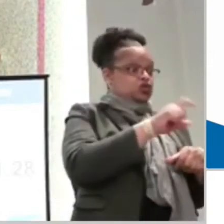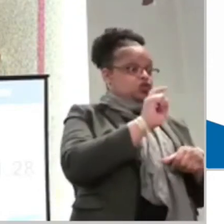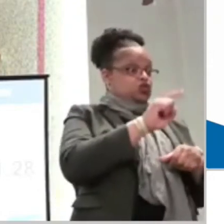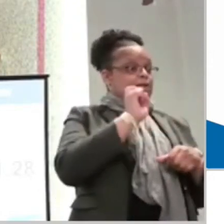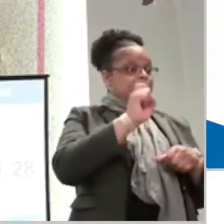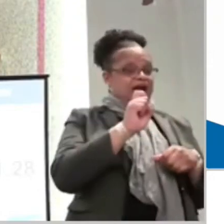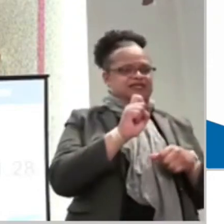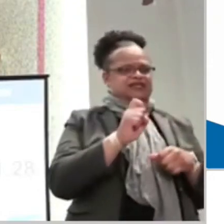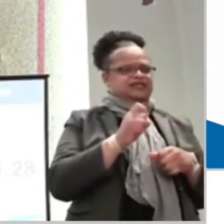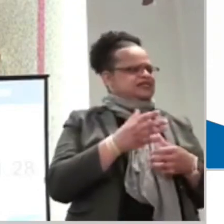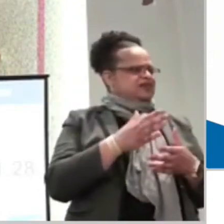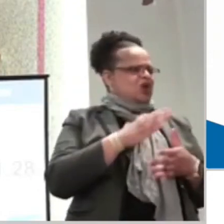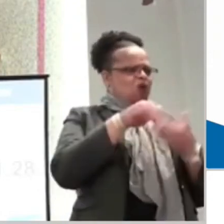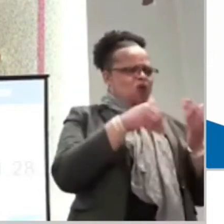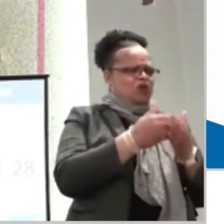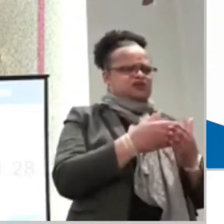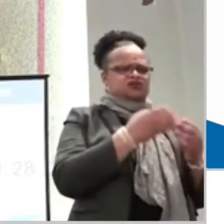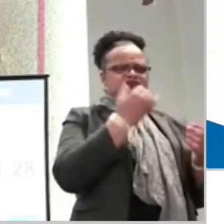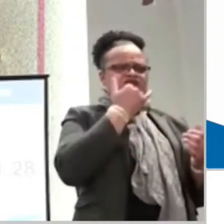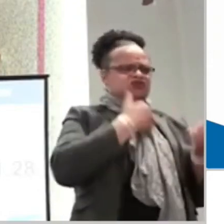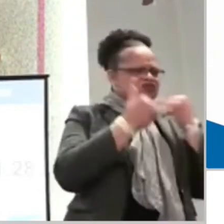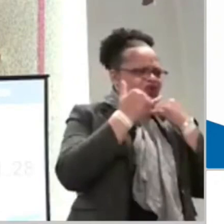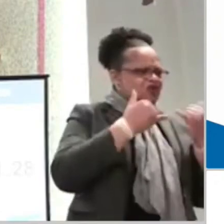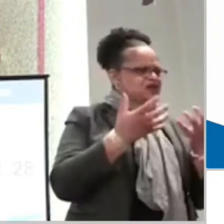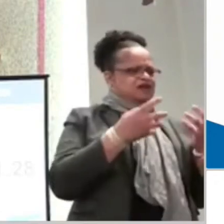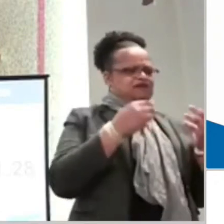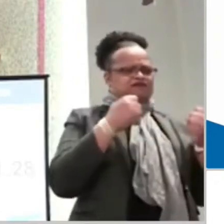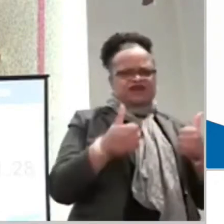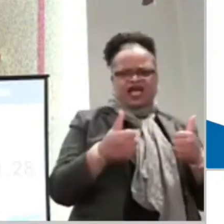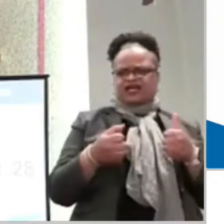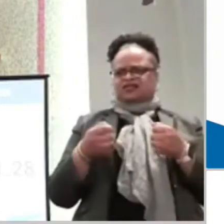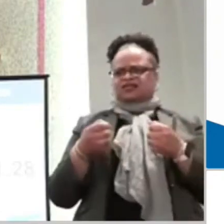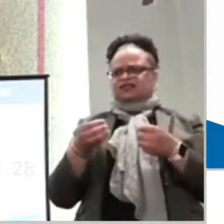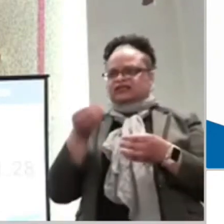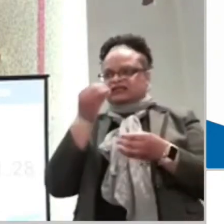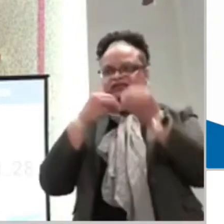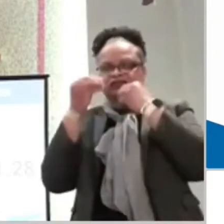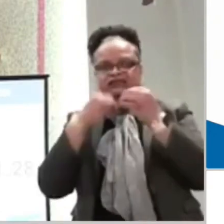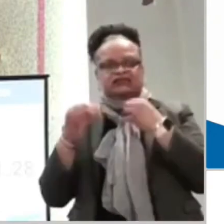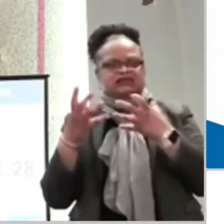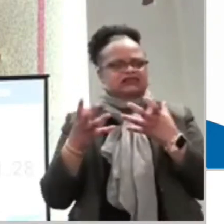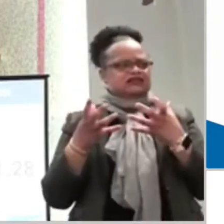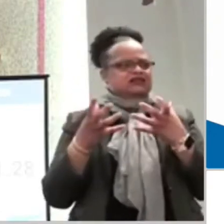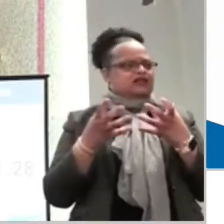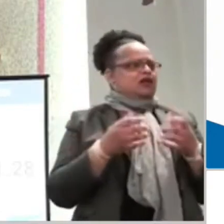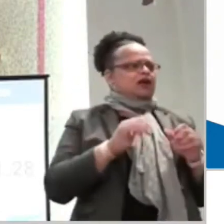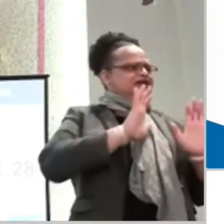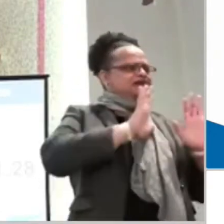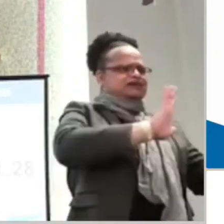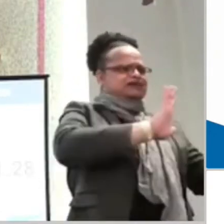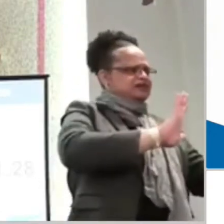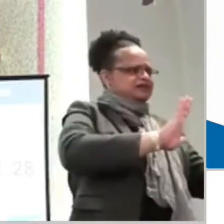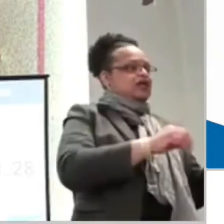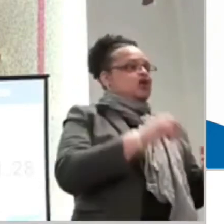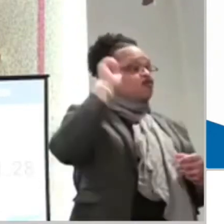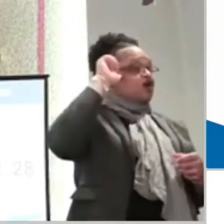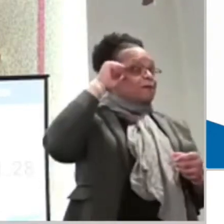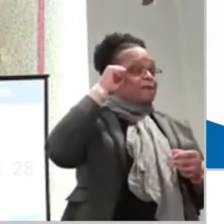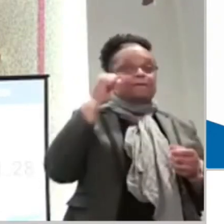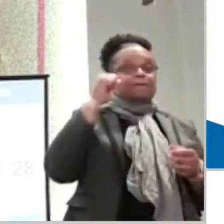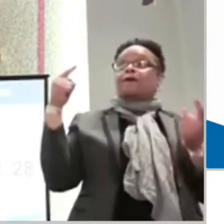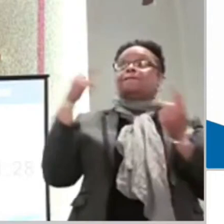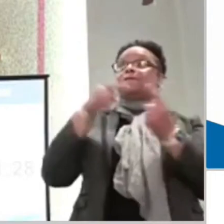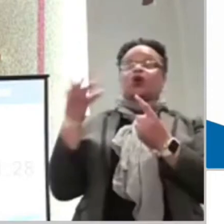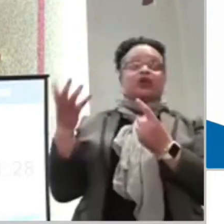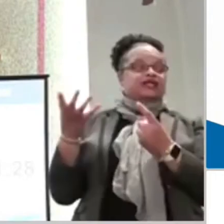cease their shameful rush and greed to the Lord's Supper and remember what it's all for. It's not just a feast.